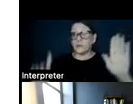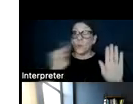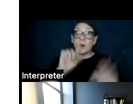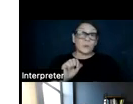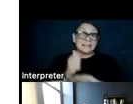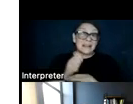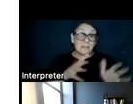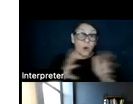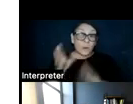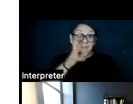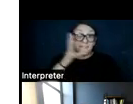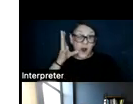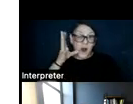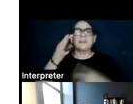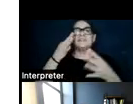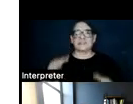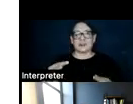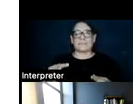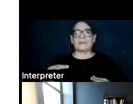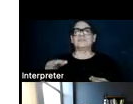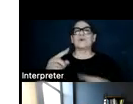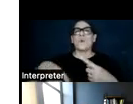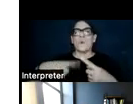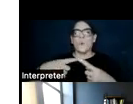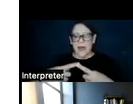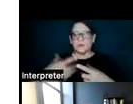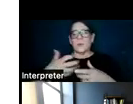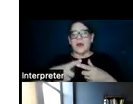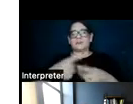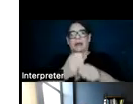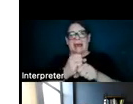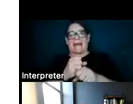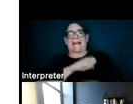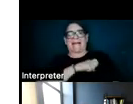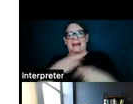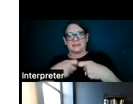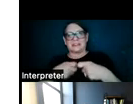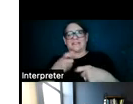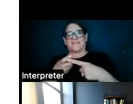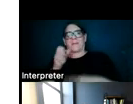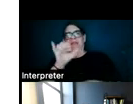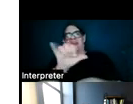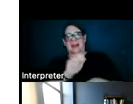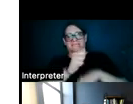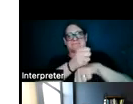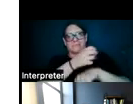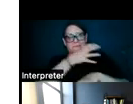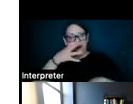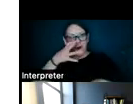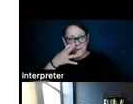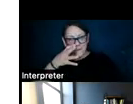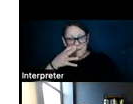really determines when we expect to receive electricity from that wind farm, which has important consequences